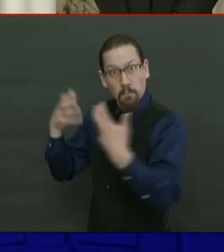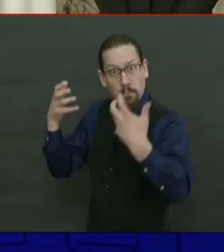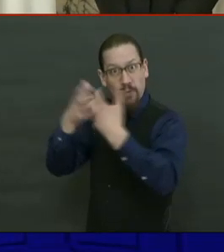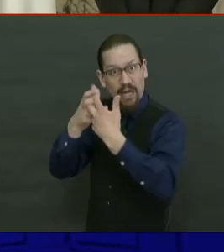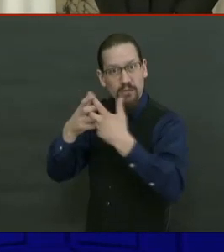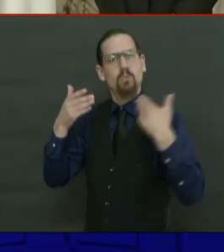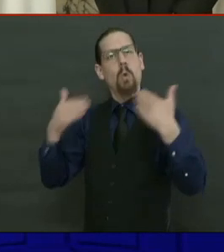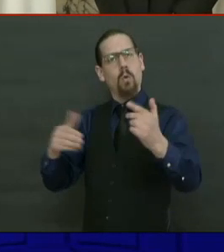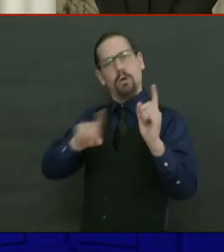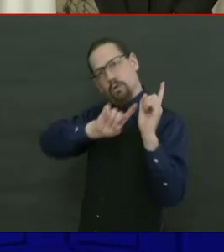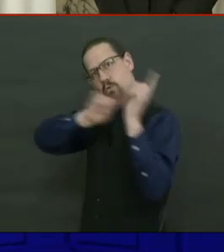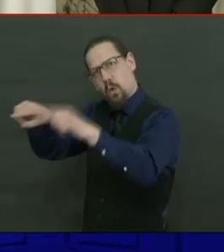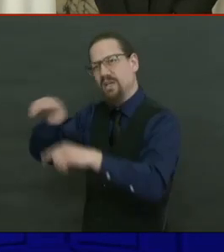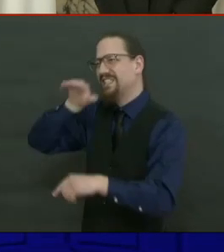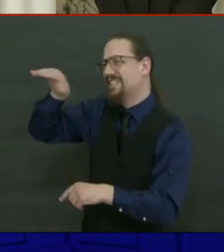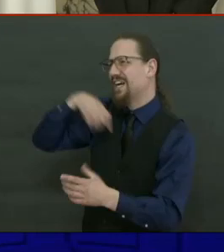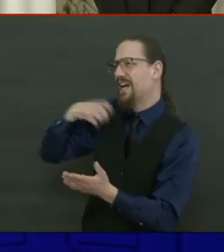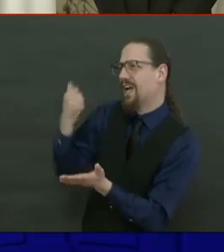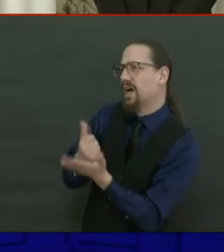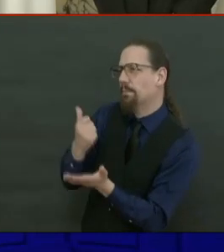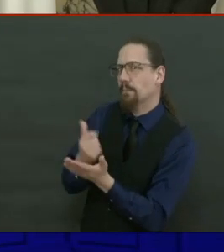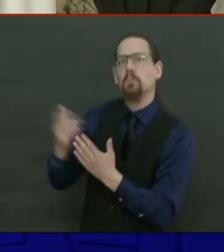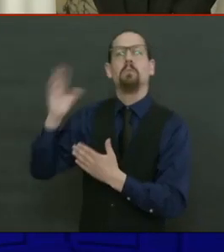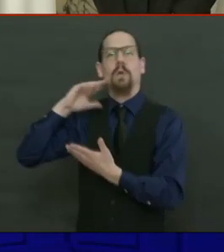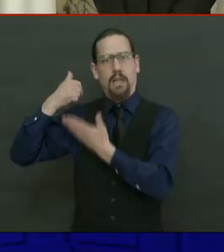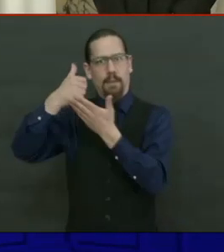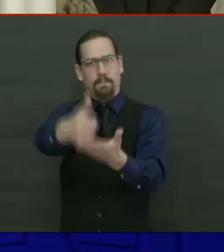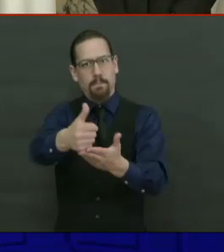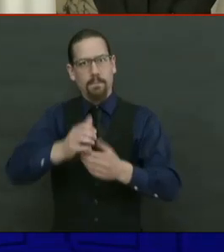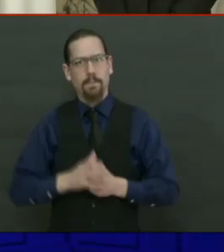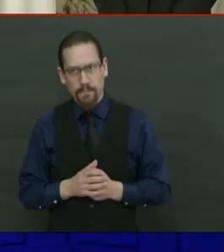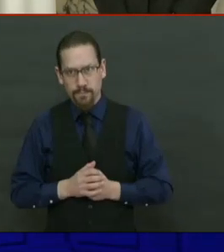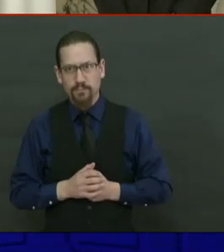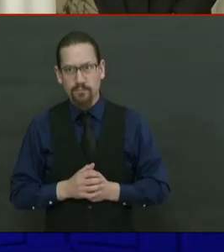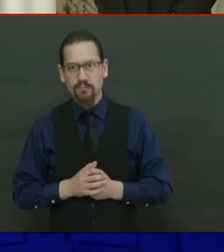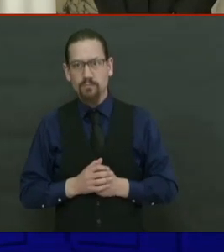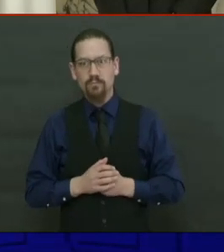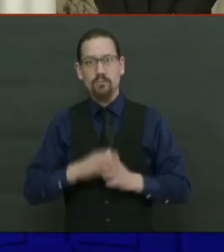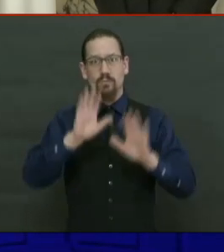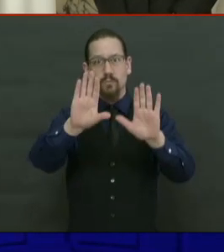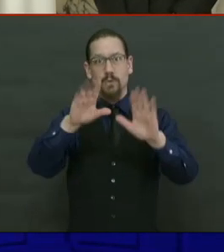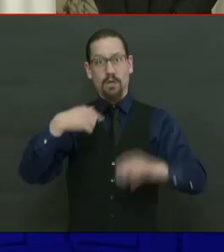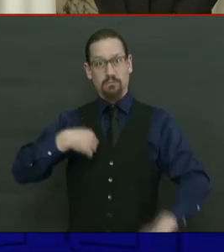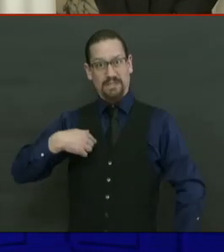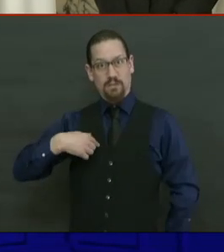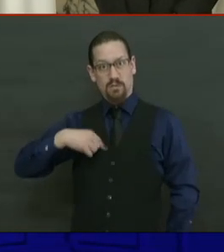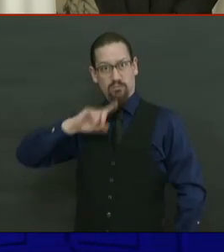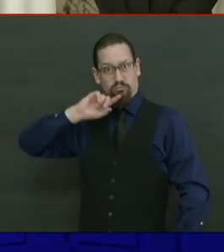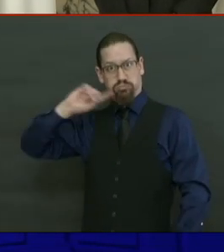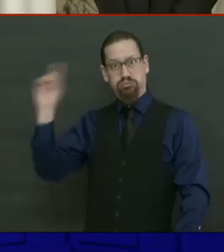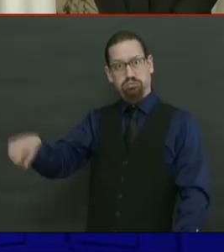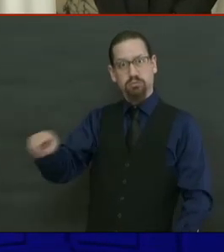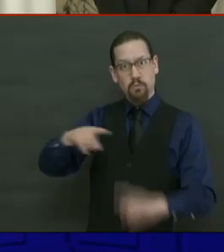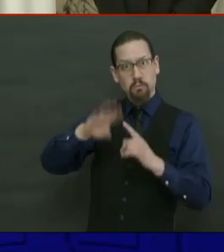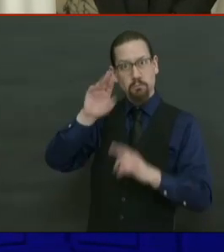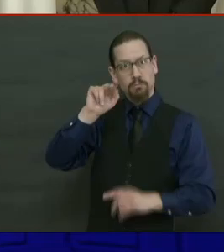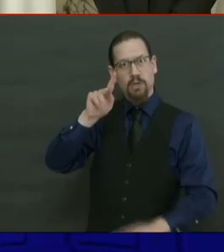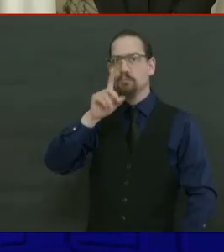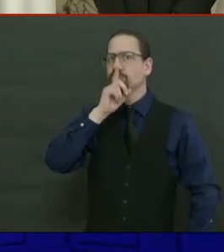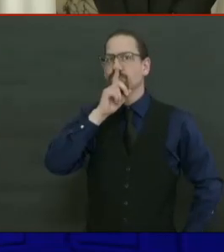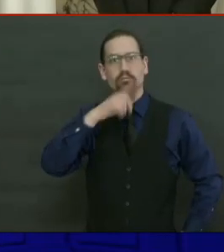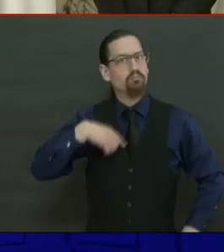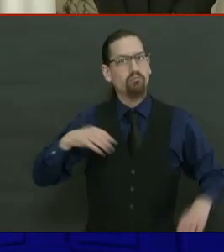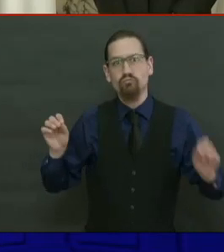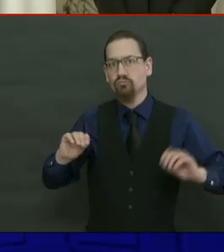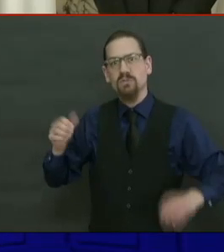regulation or executive order. That's us reaching out to the community and them stepping up to do the right thing. It would not have happened